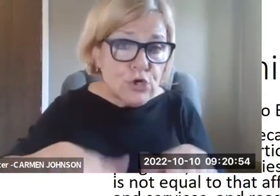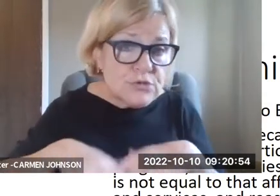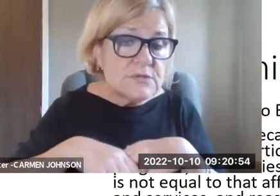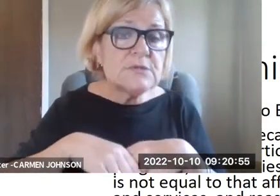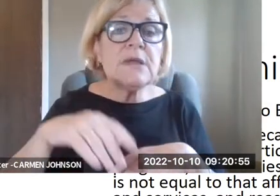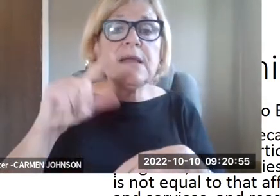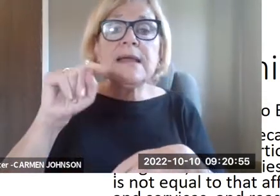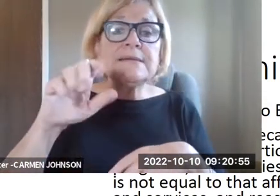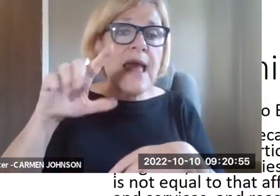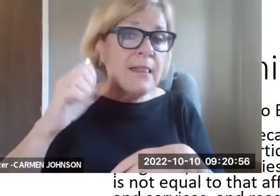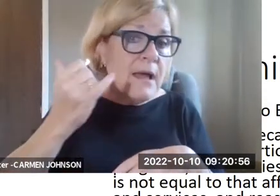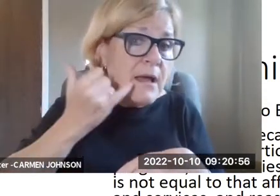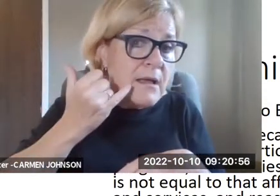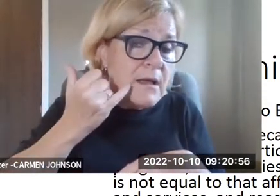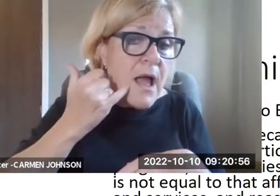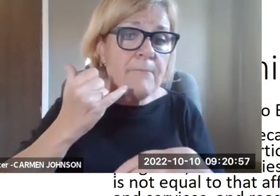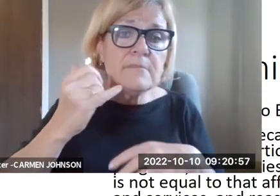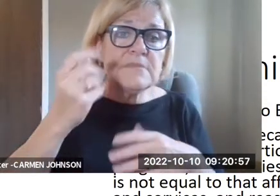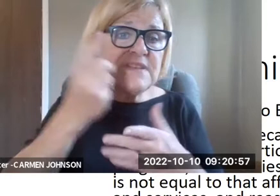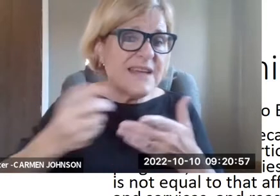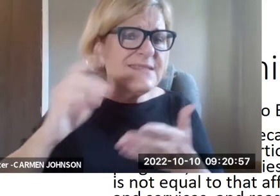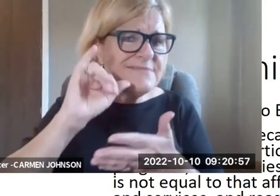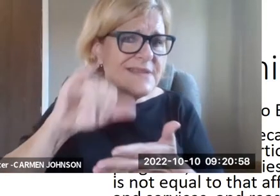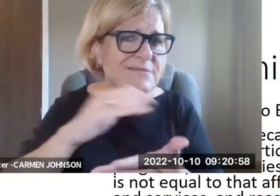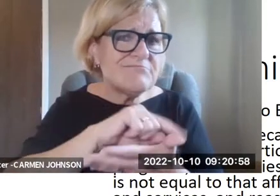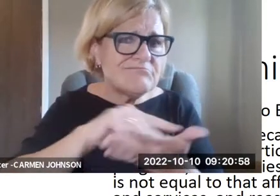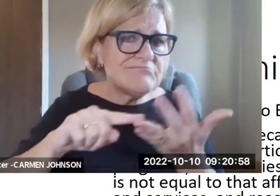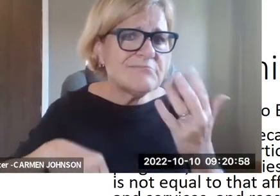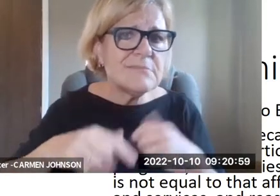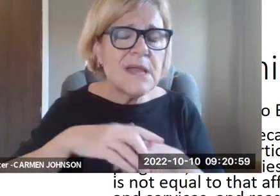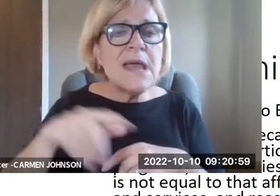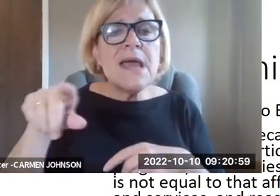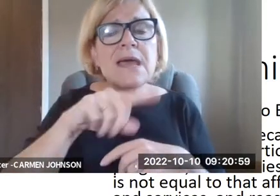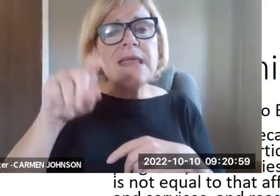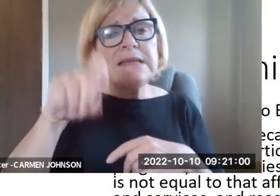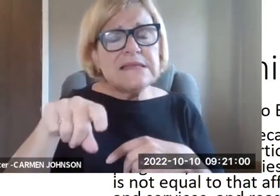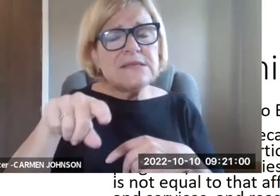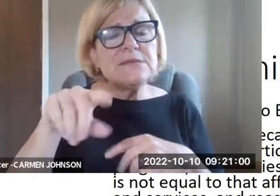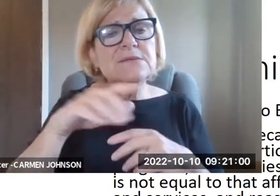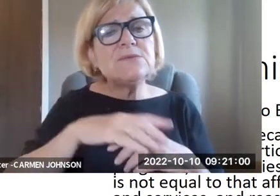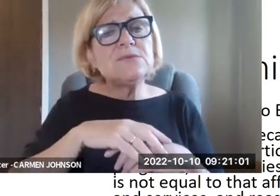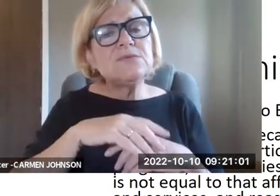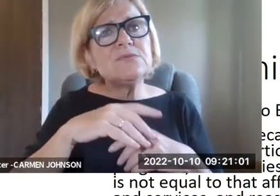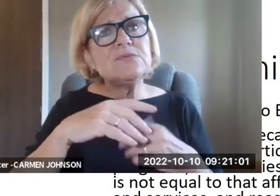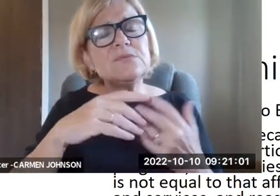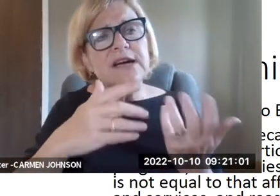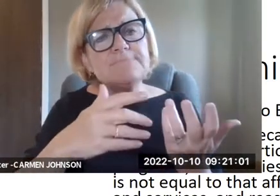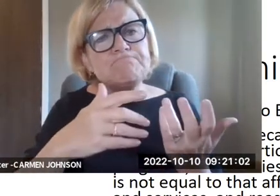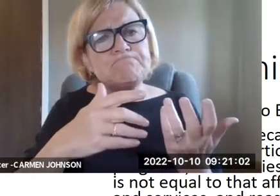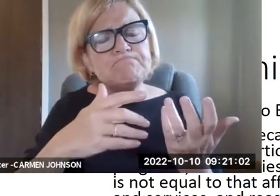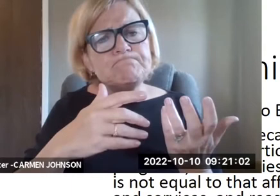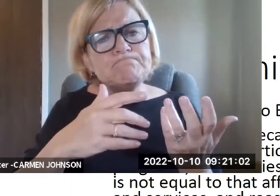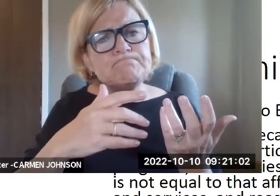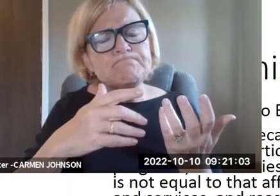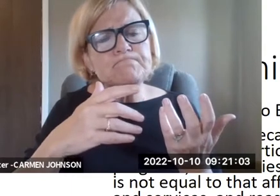services, um, screen readers, um, interpreters, uh, telecom devices, and the like. Um,